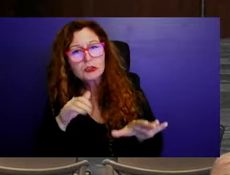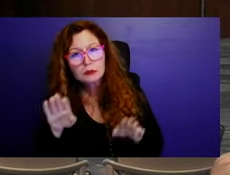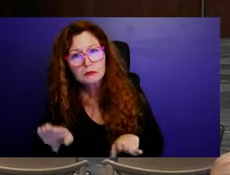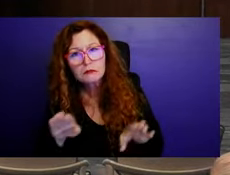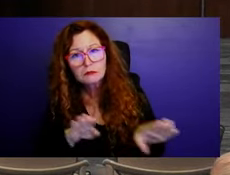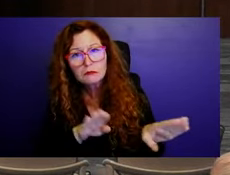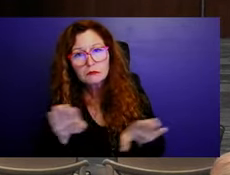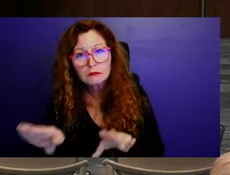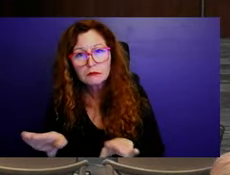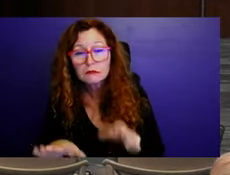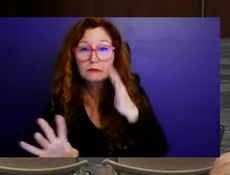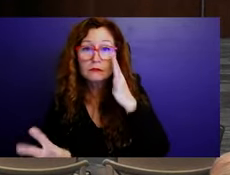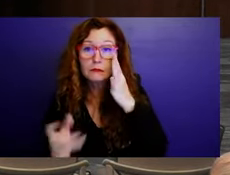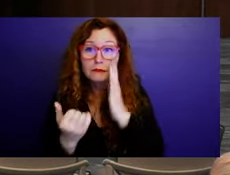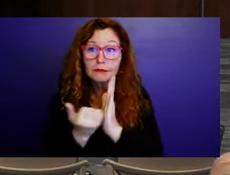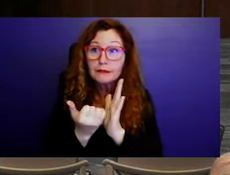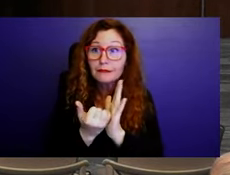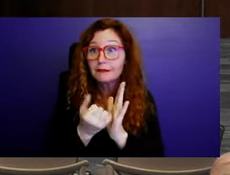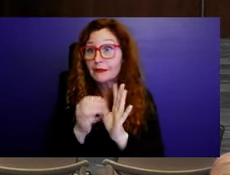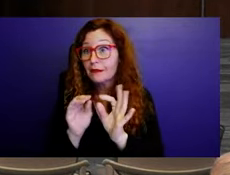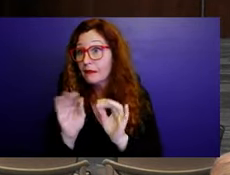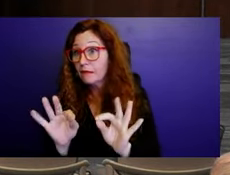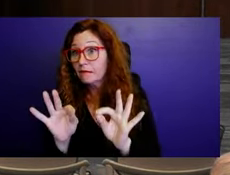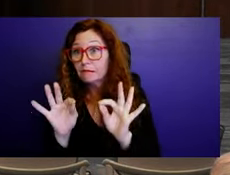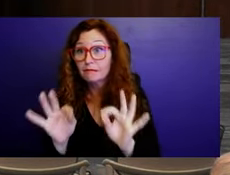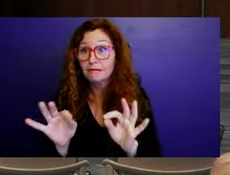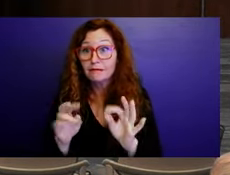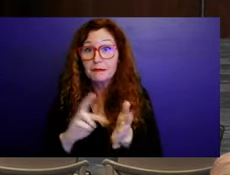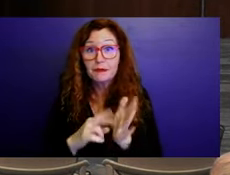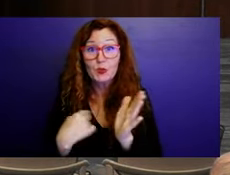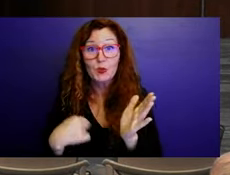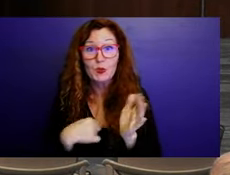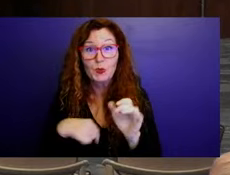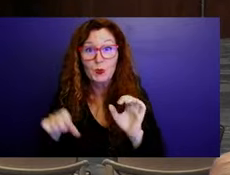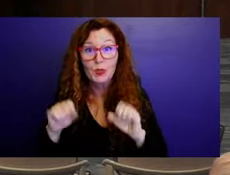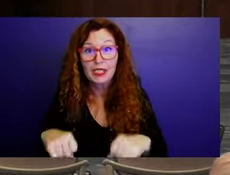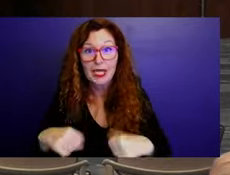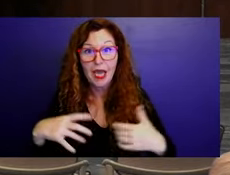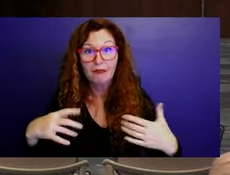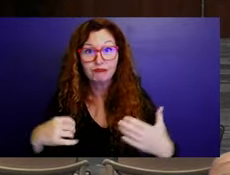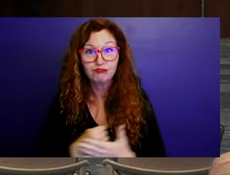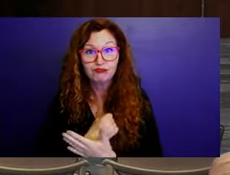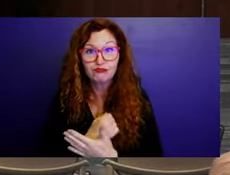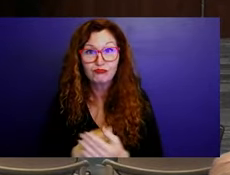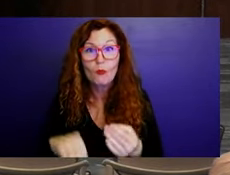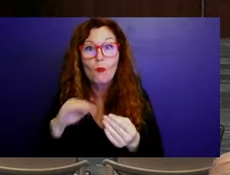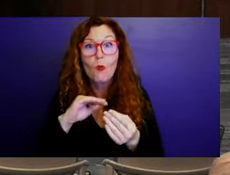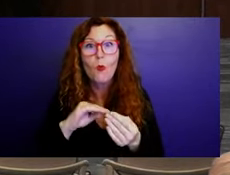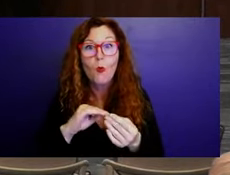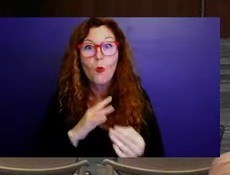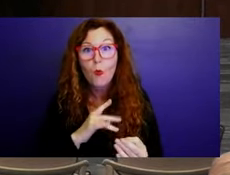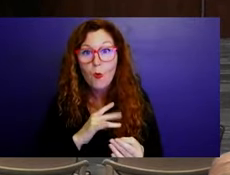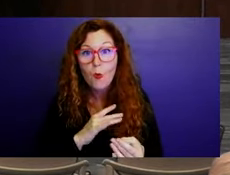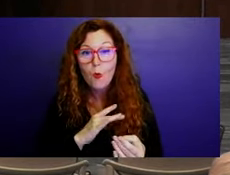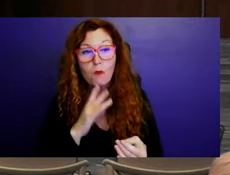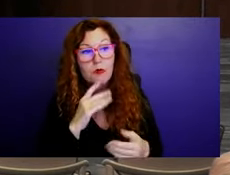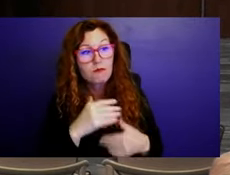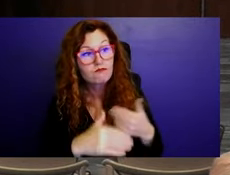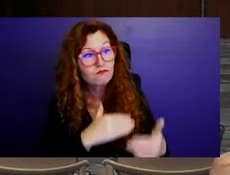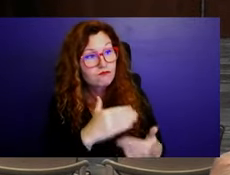everything looks good. Um, but taking our time to do it mindfully and not rushing the process,